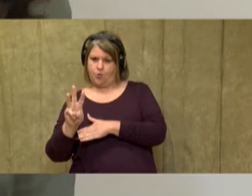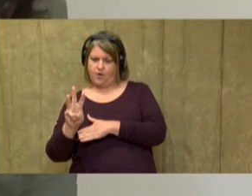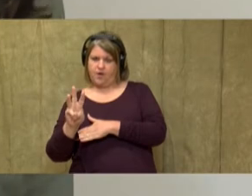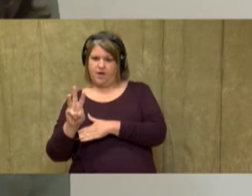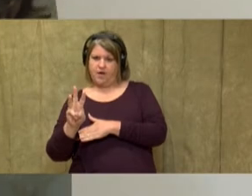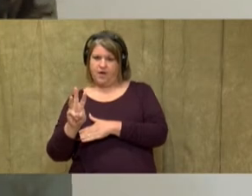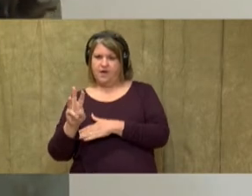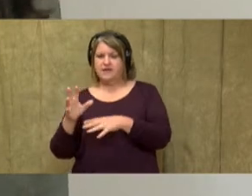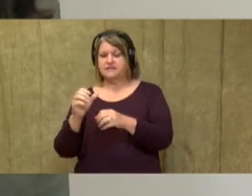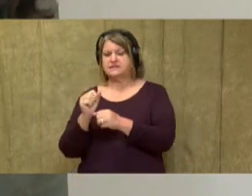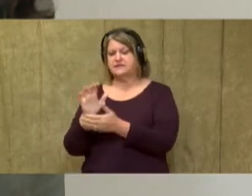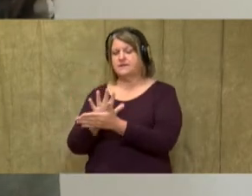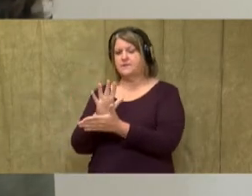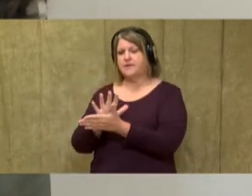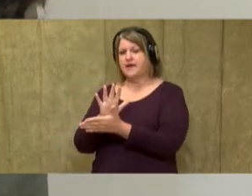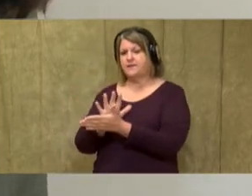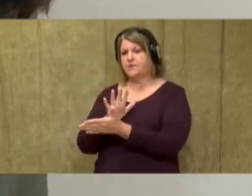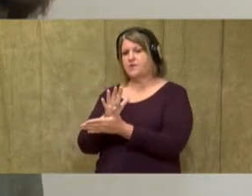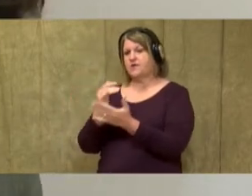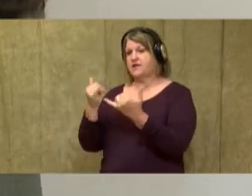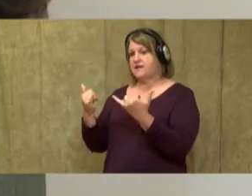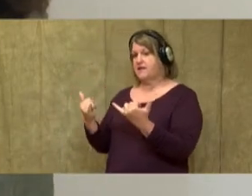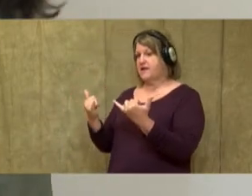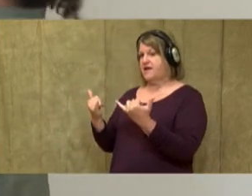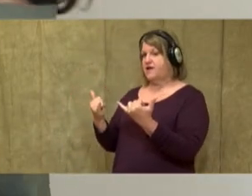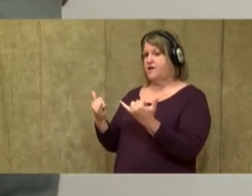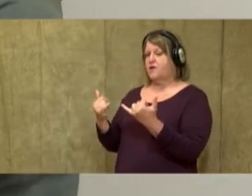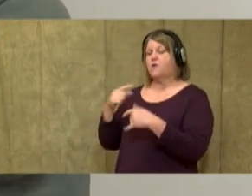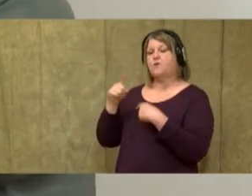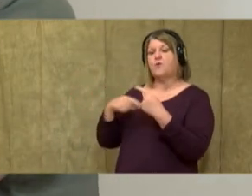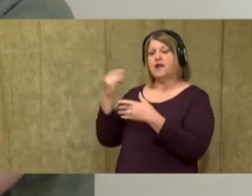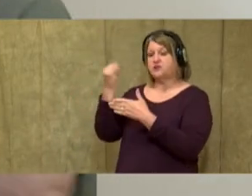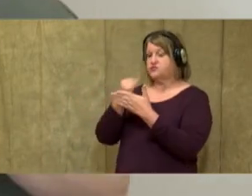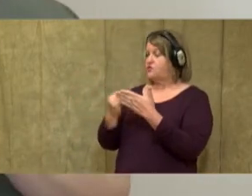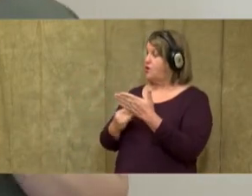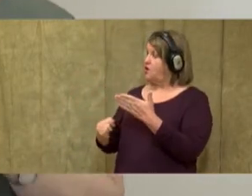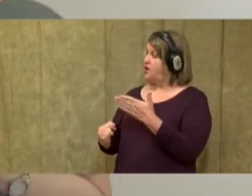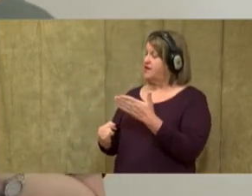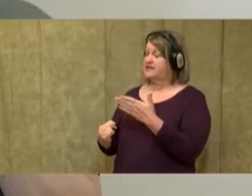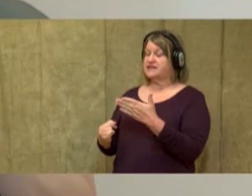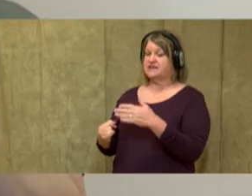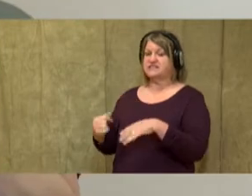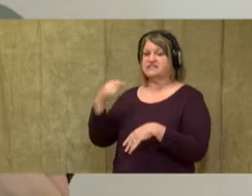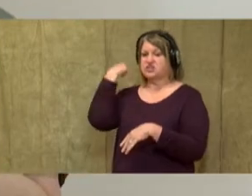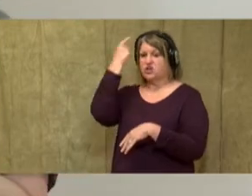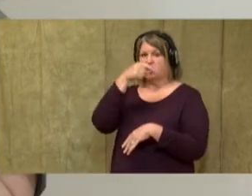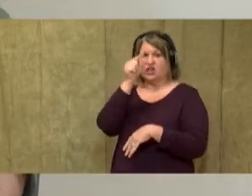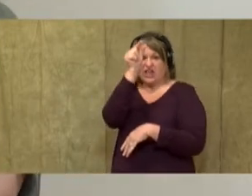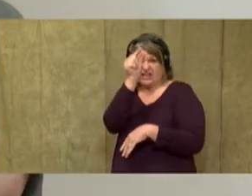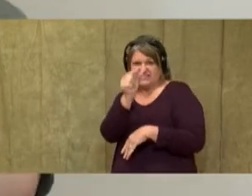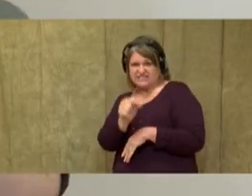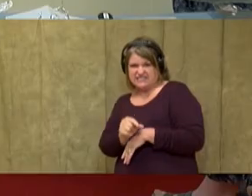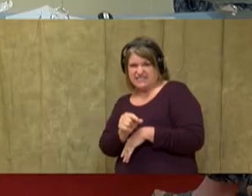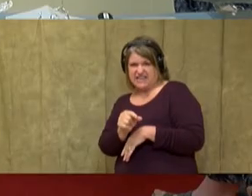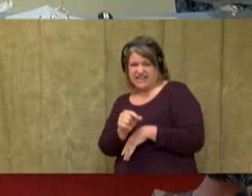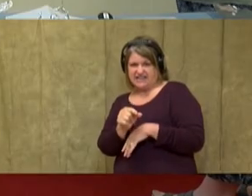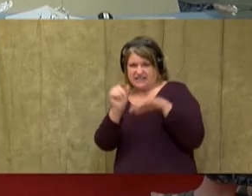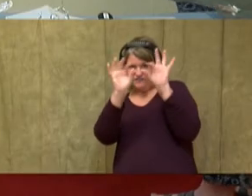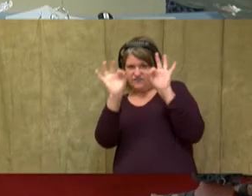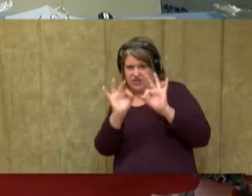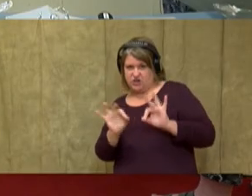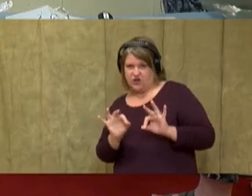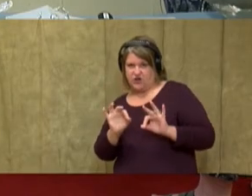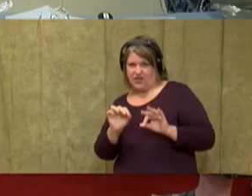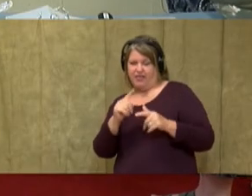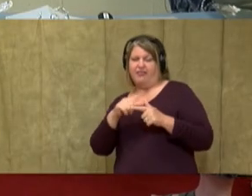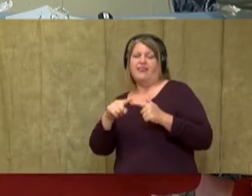paper. And this time, when I draw this, I'm going to kind of draw it like a stick figure. Then I'm going to add some meat to